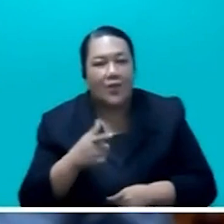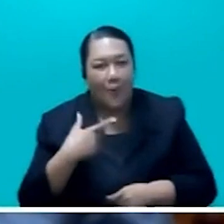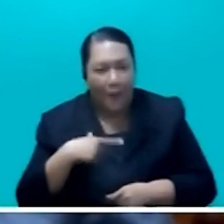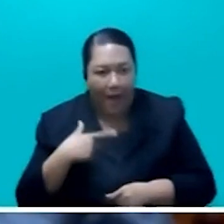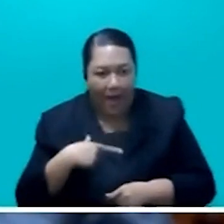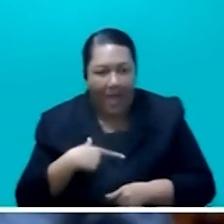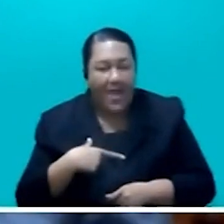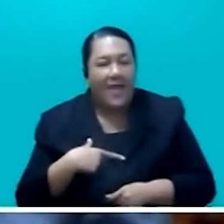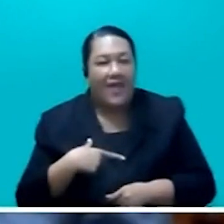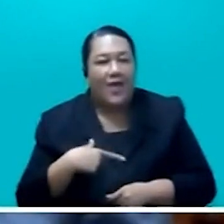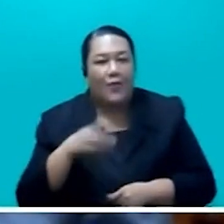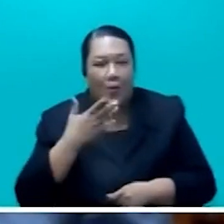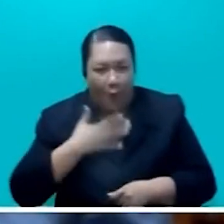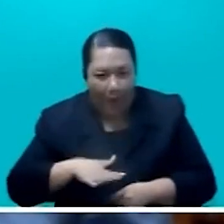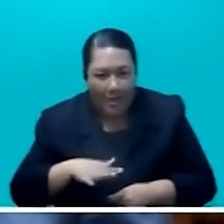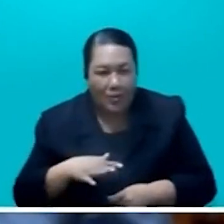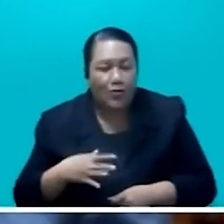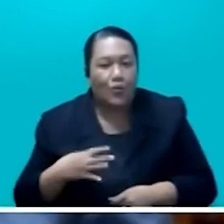a new law.